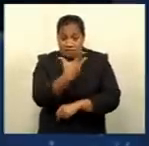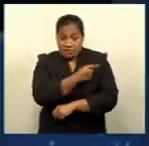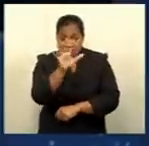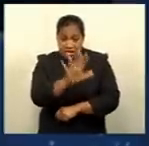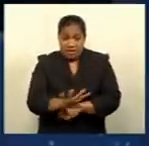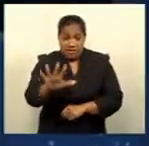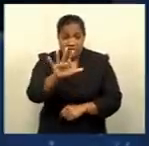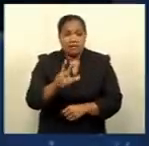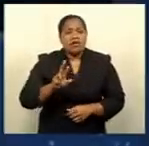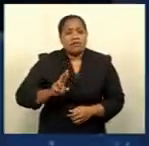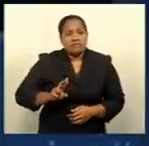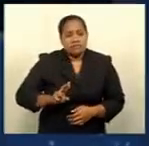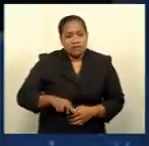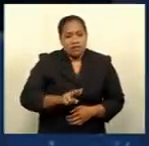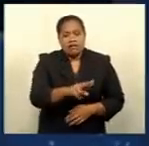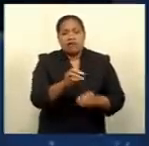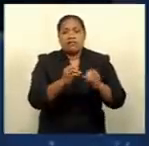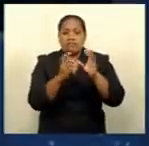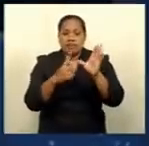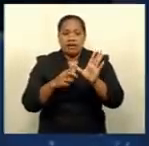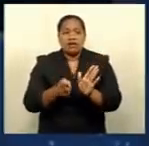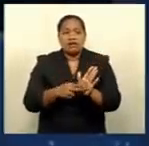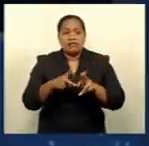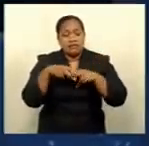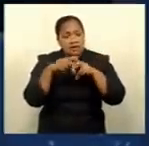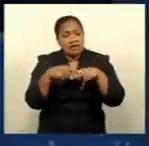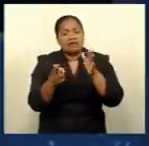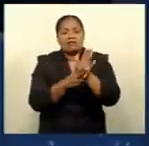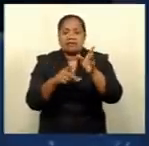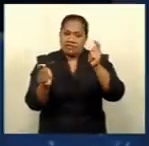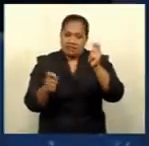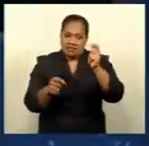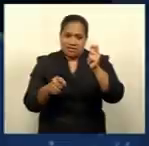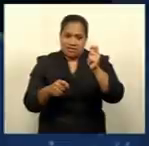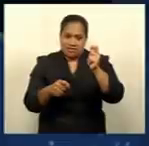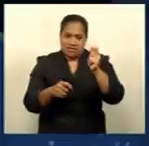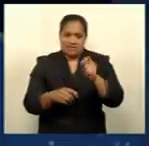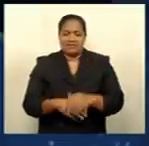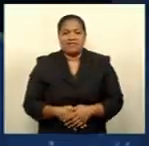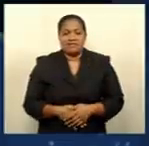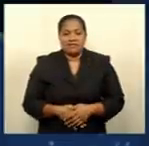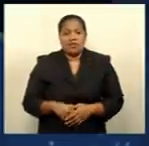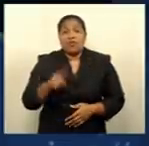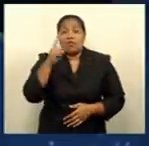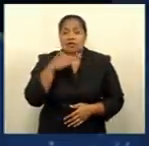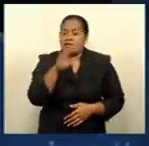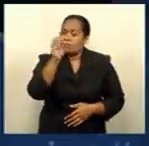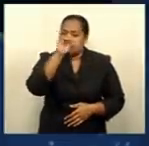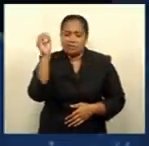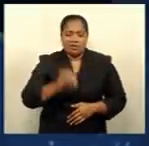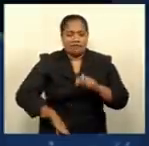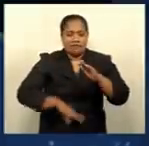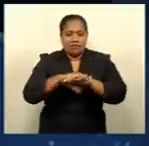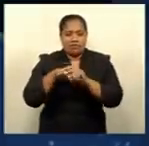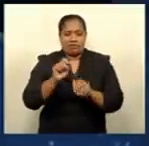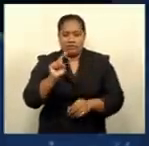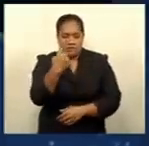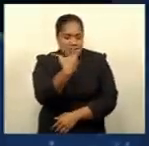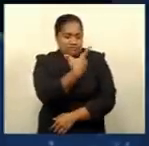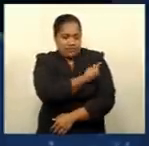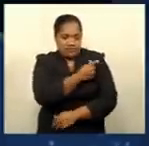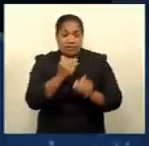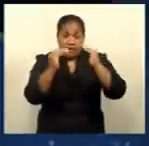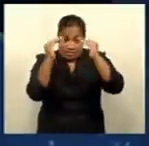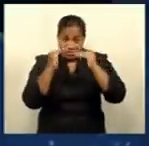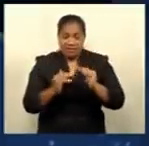include Bah, Rewa, Nandonga, and Naitasiri, which are 100 percent first jabbed, and then Nandi.